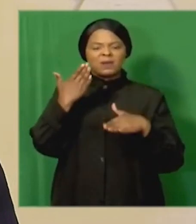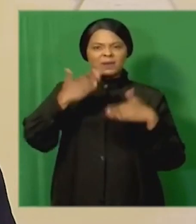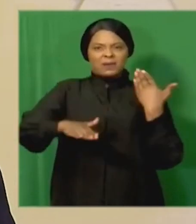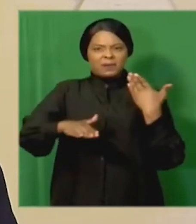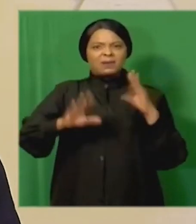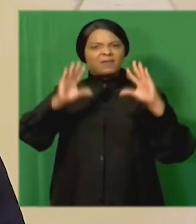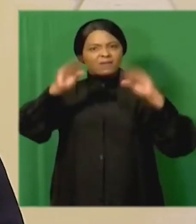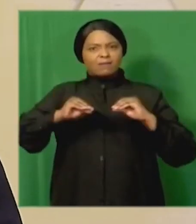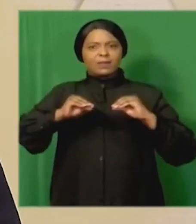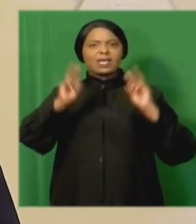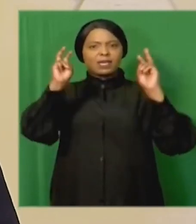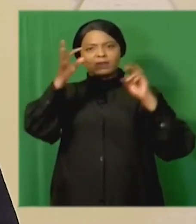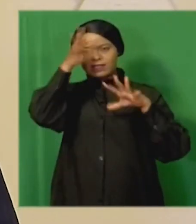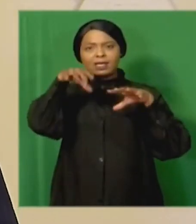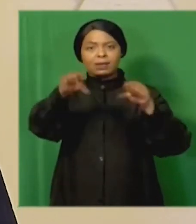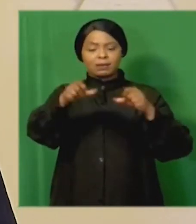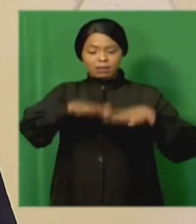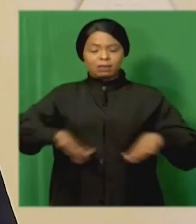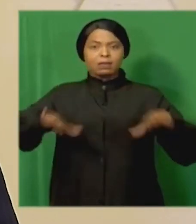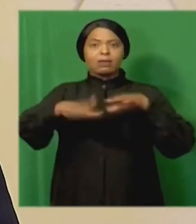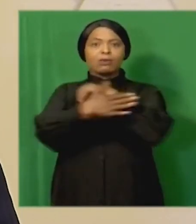state capture in our country.